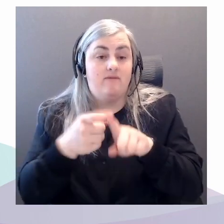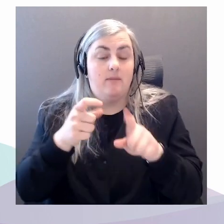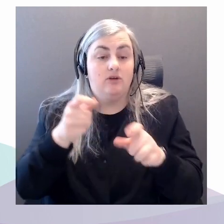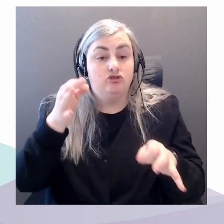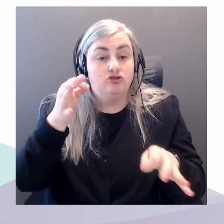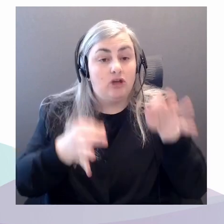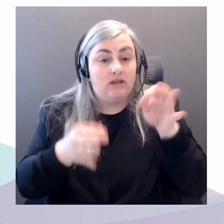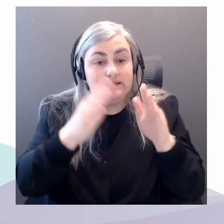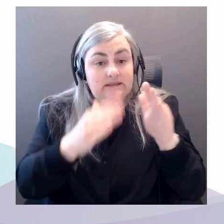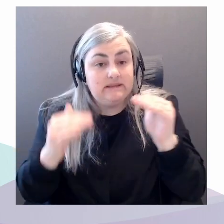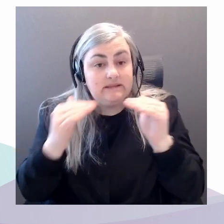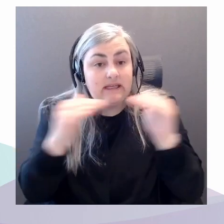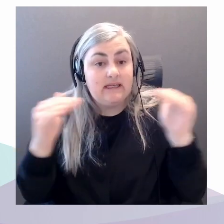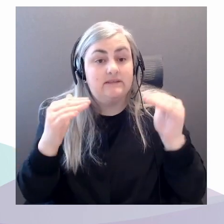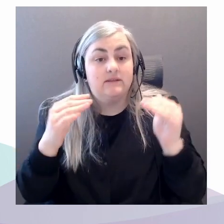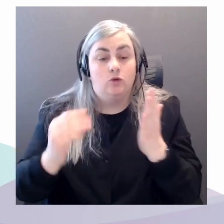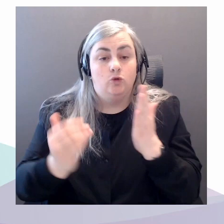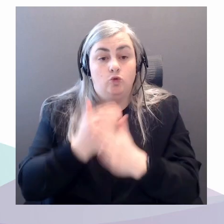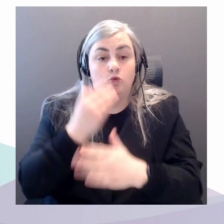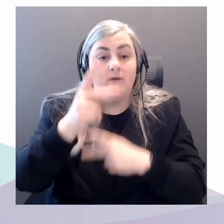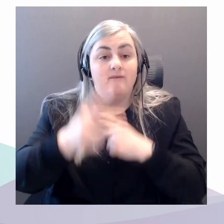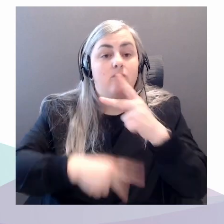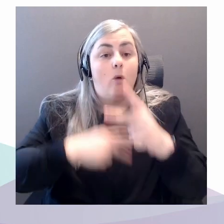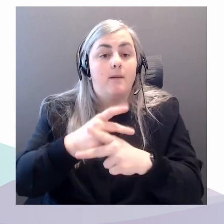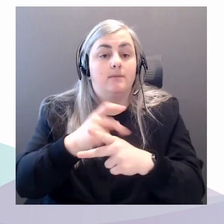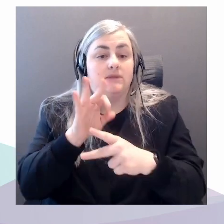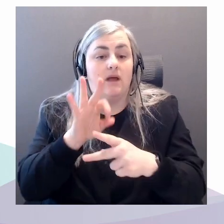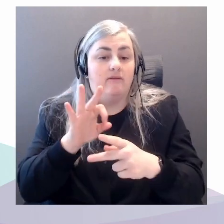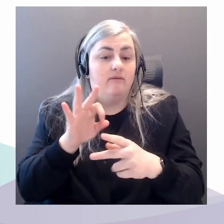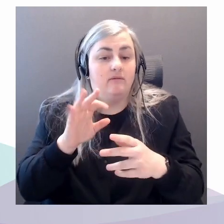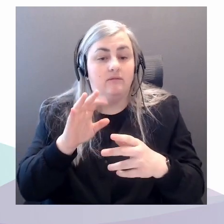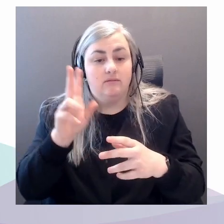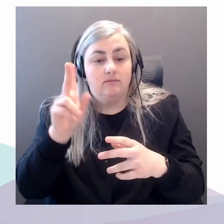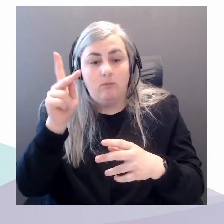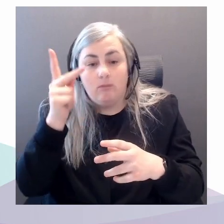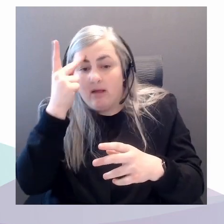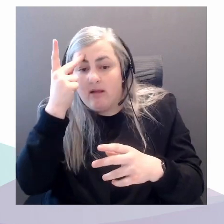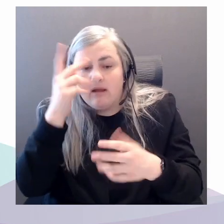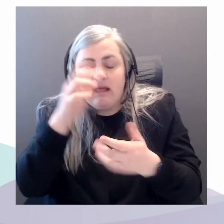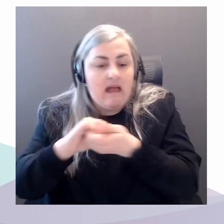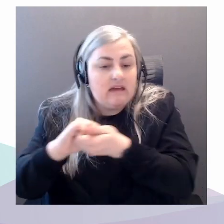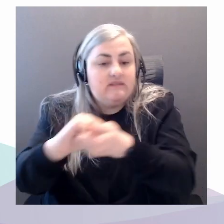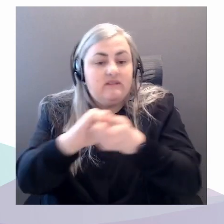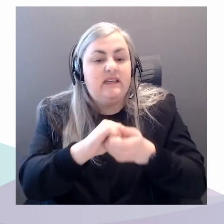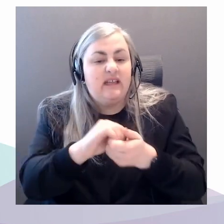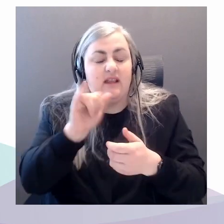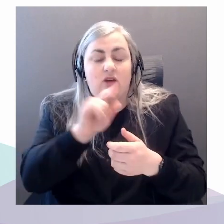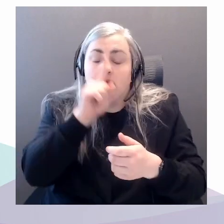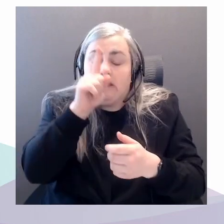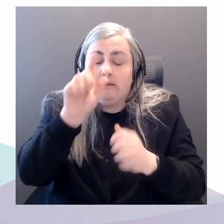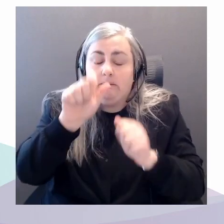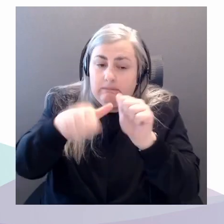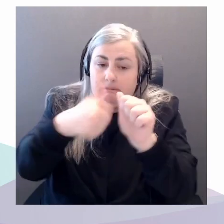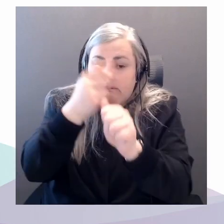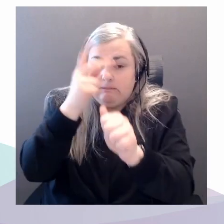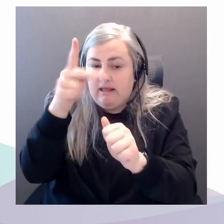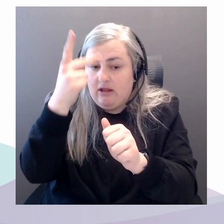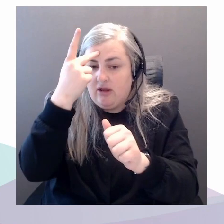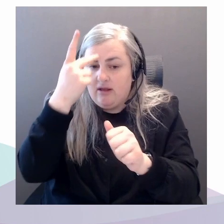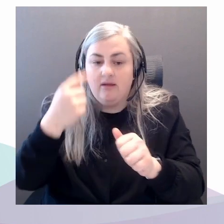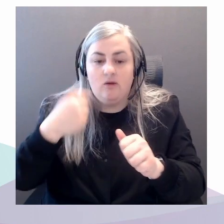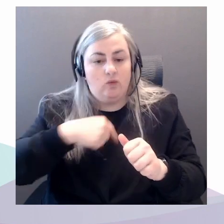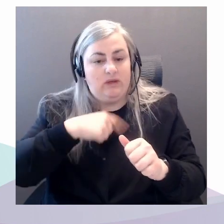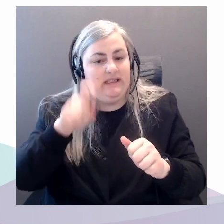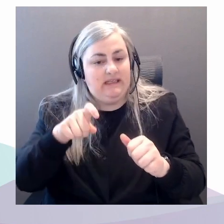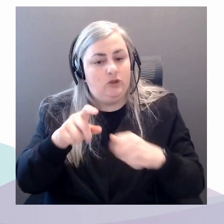political. I think we have to keep doing the kind of work that Just Powers is doing, and that this subproject